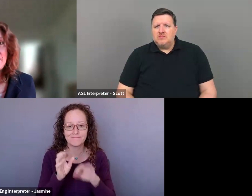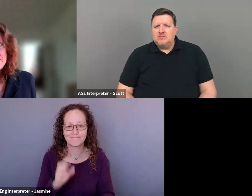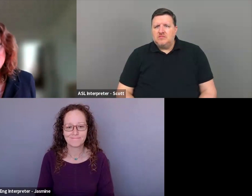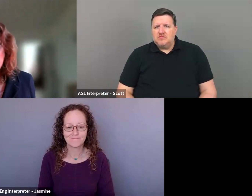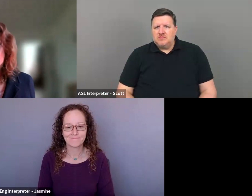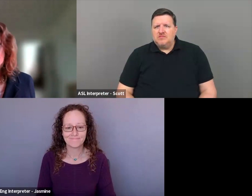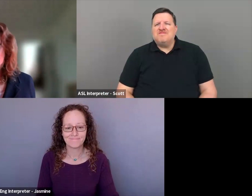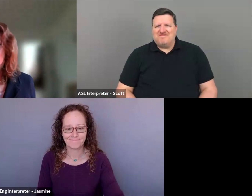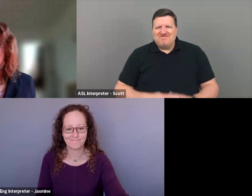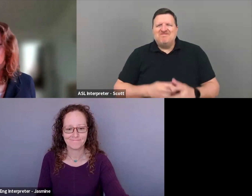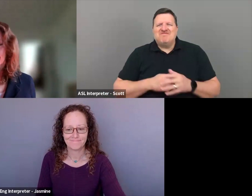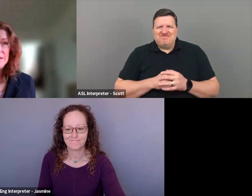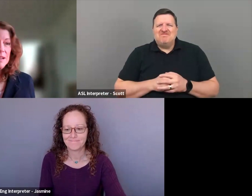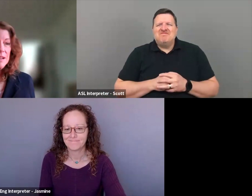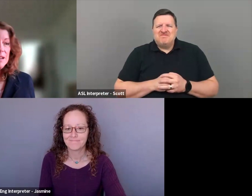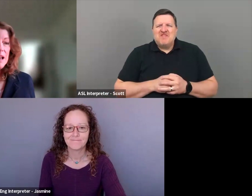That's important, right?